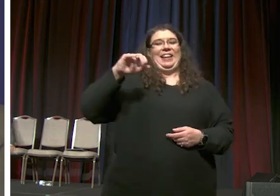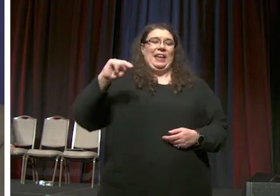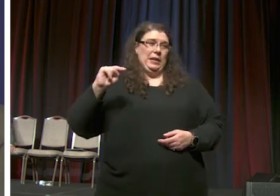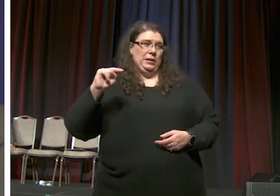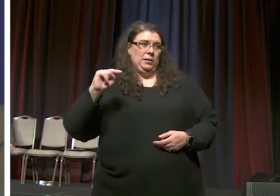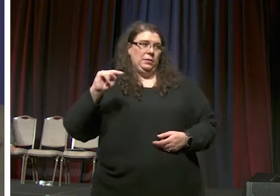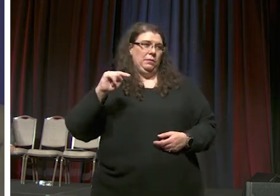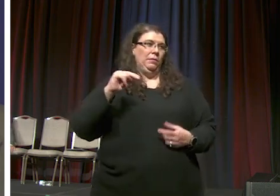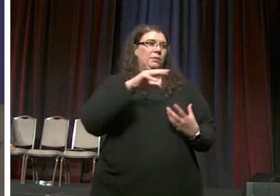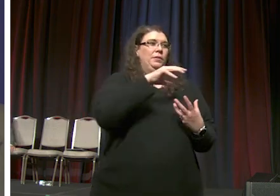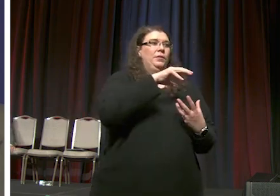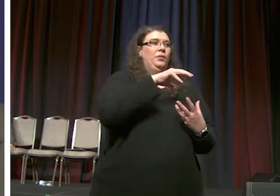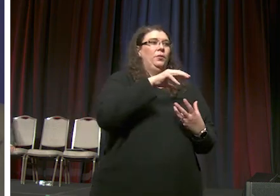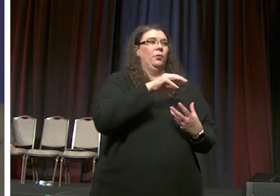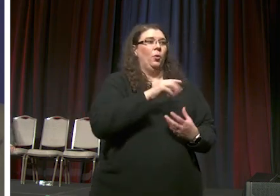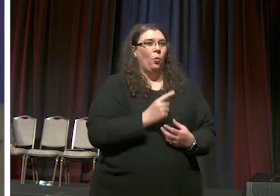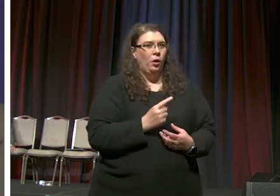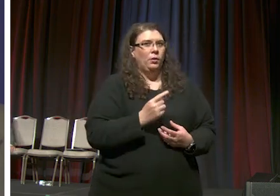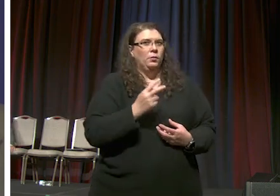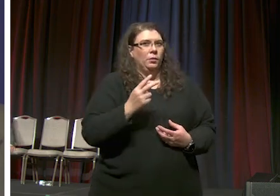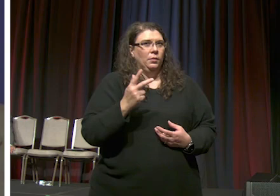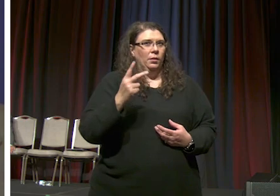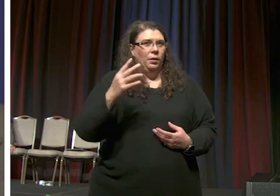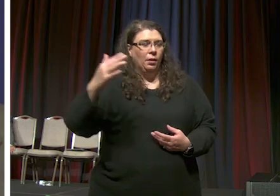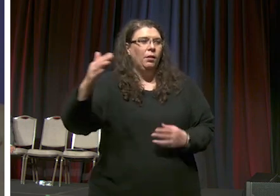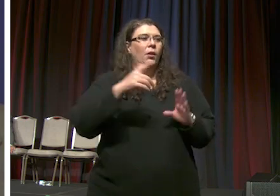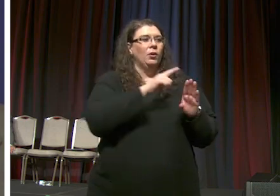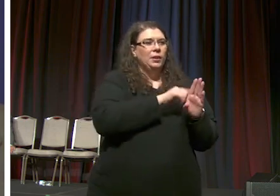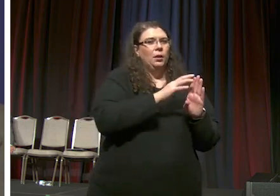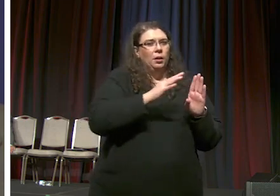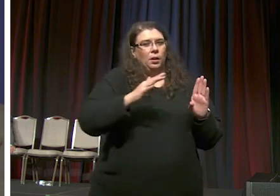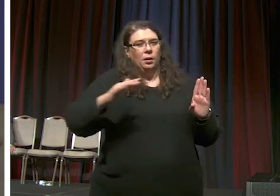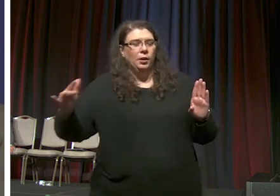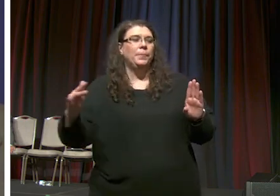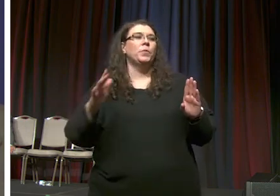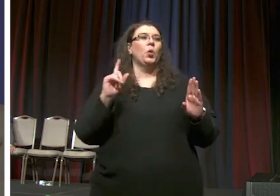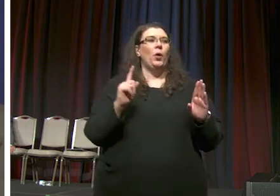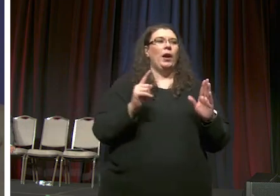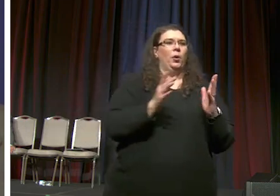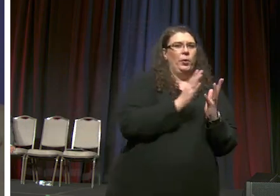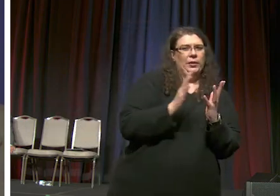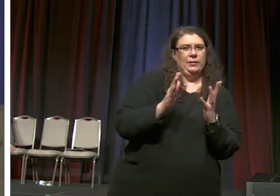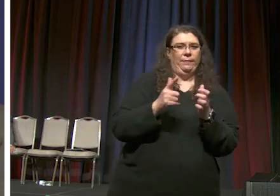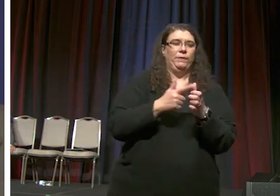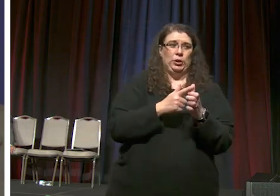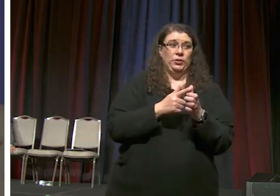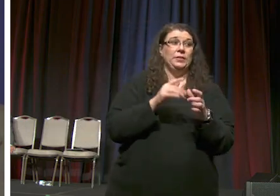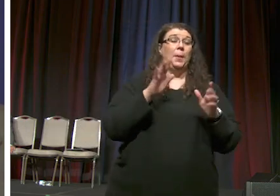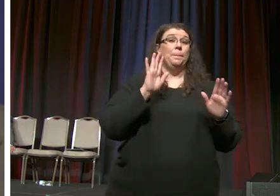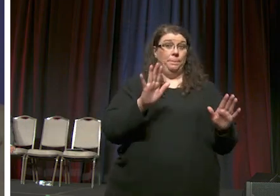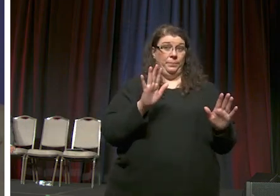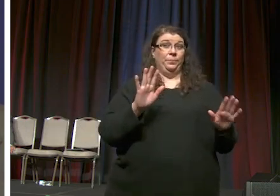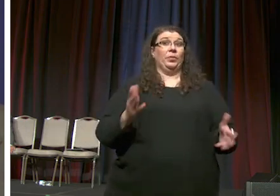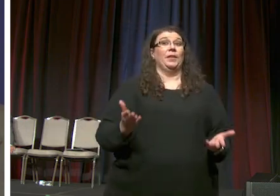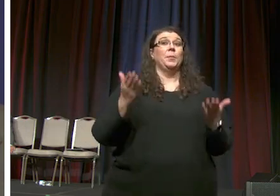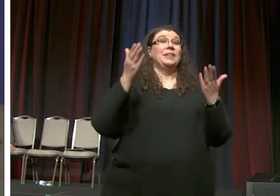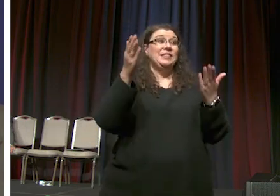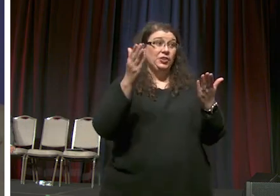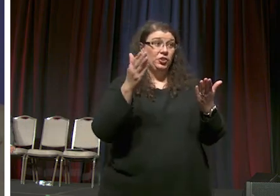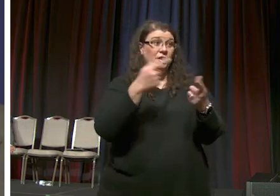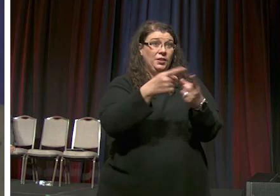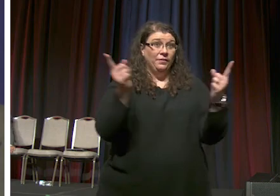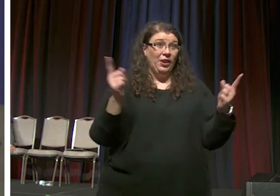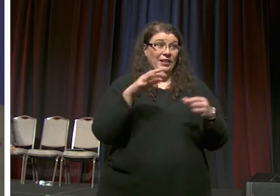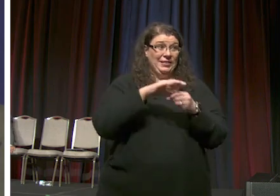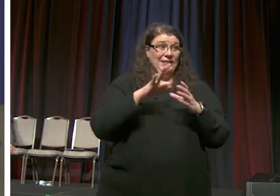uh the five bishop five new bishops for africa where we might go first however the petition in front of the delegates uh